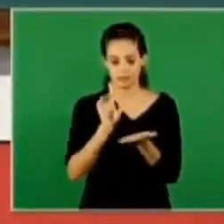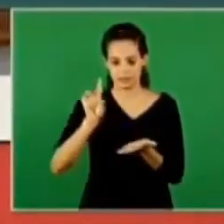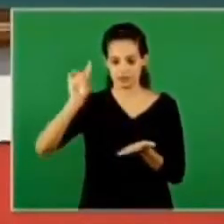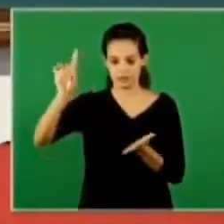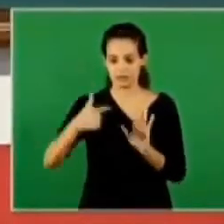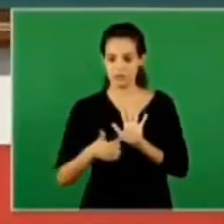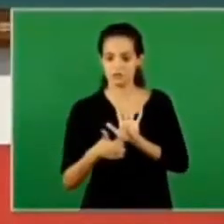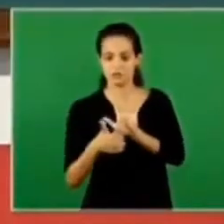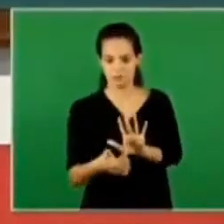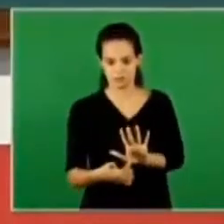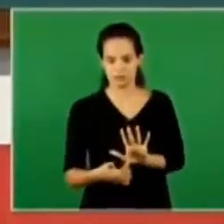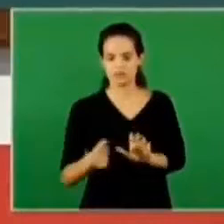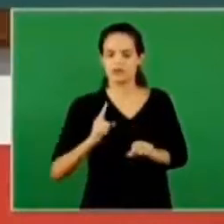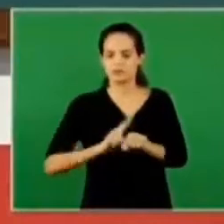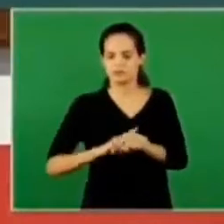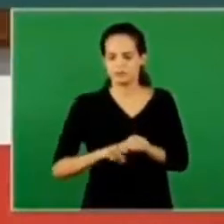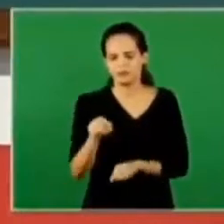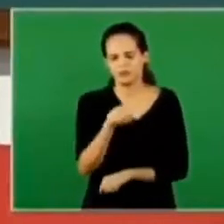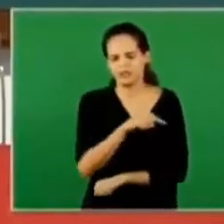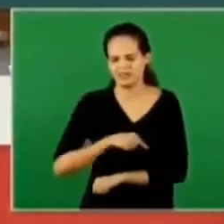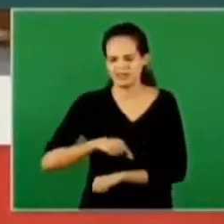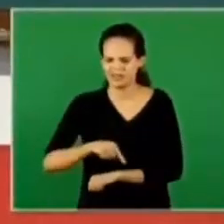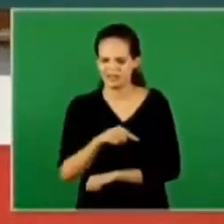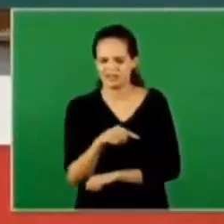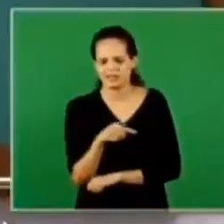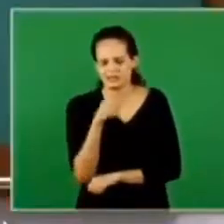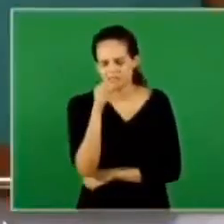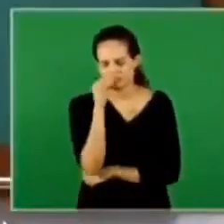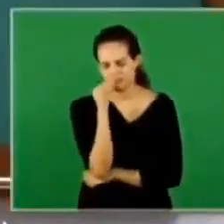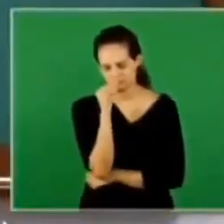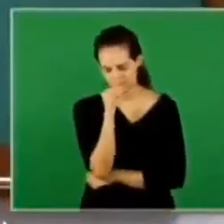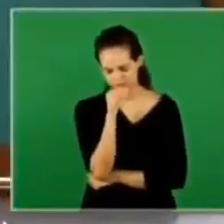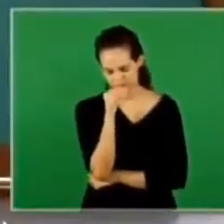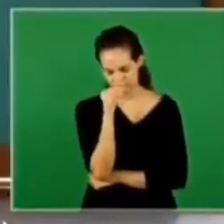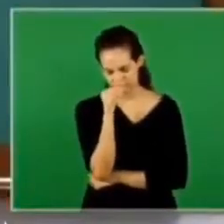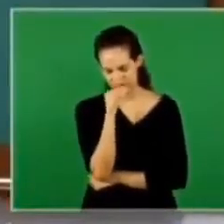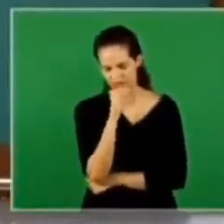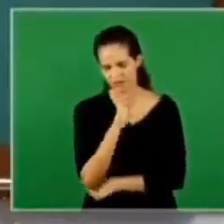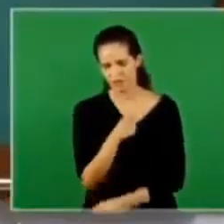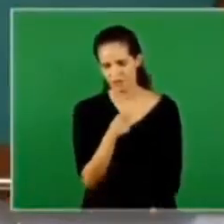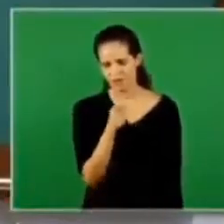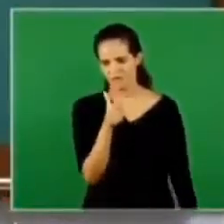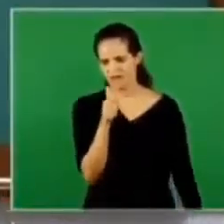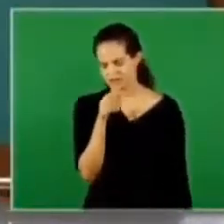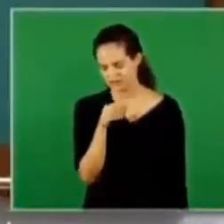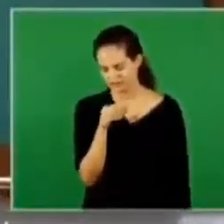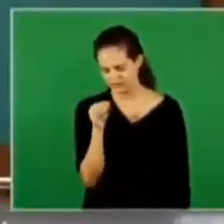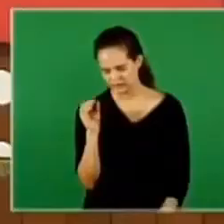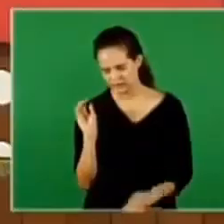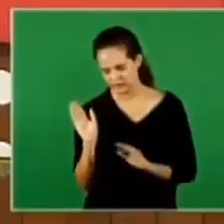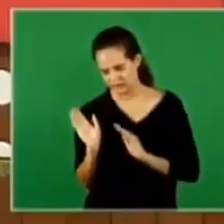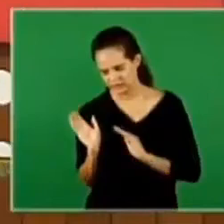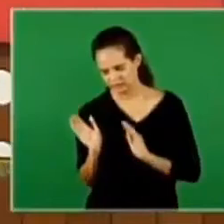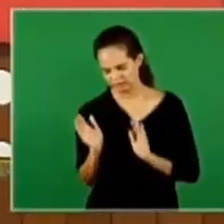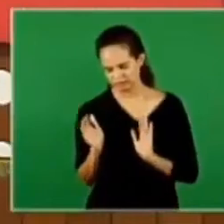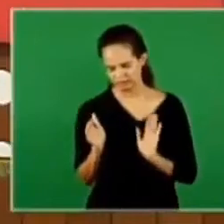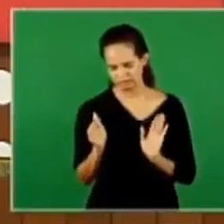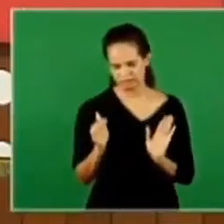and the word says that whenever we no longer have strength when we are weak